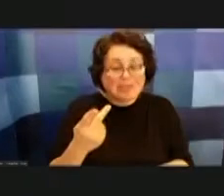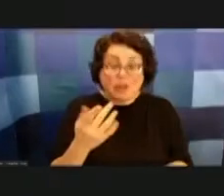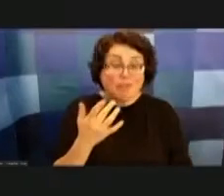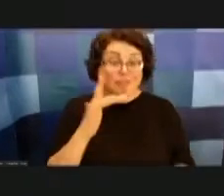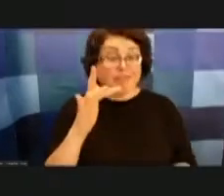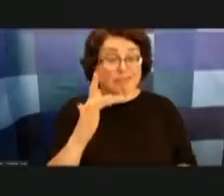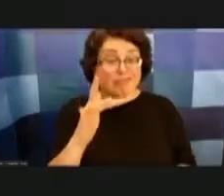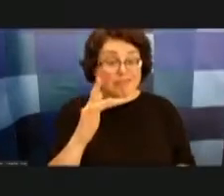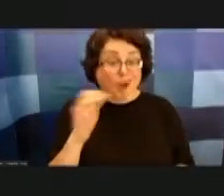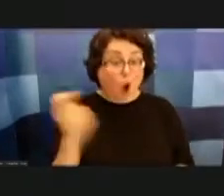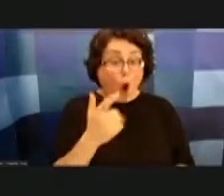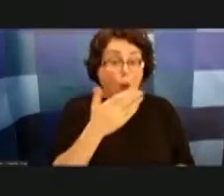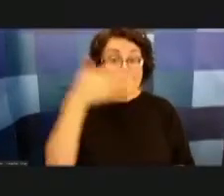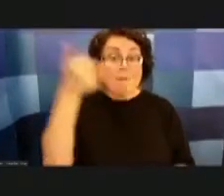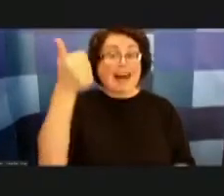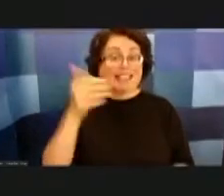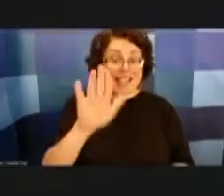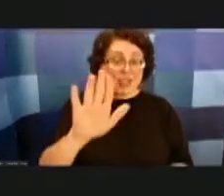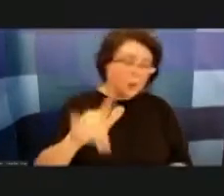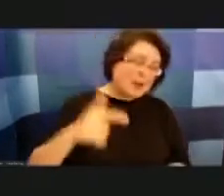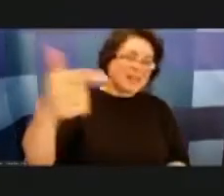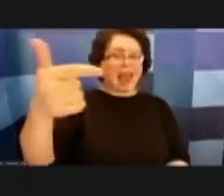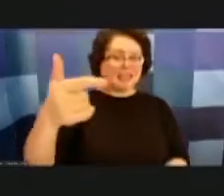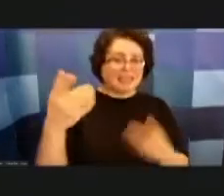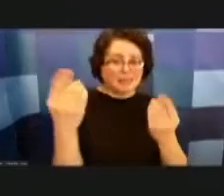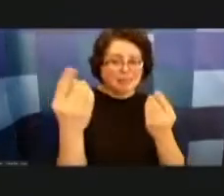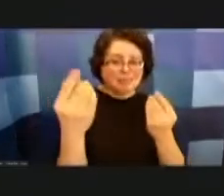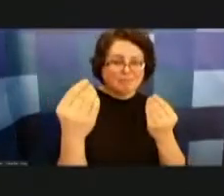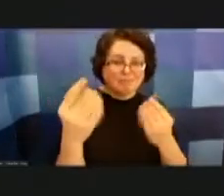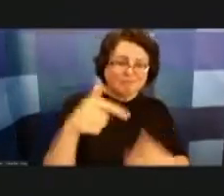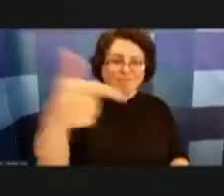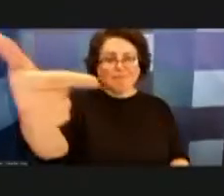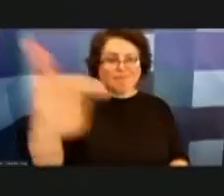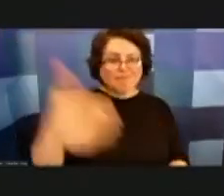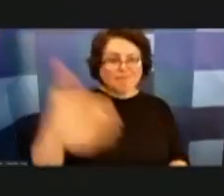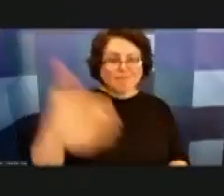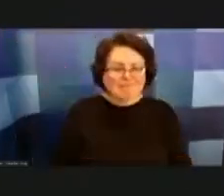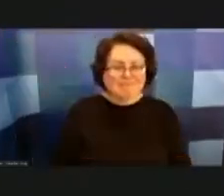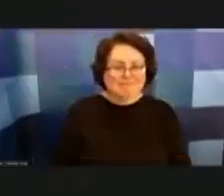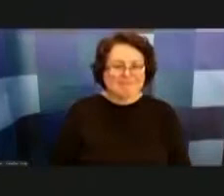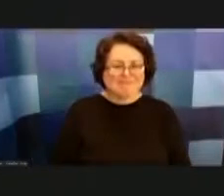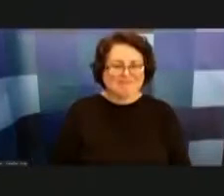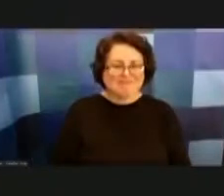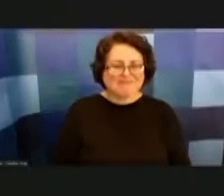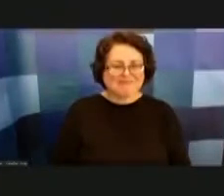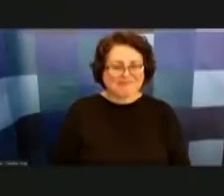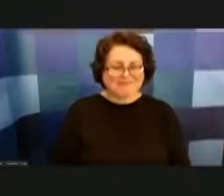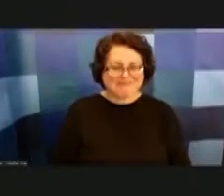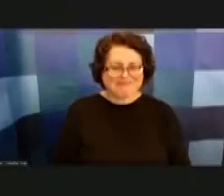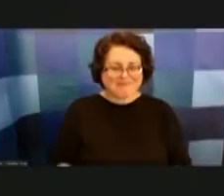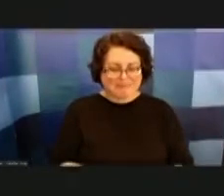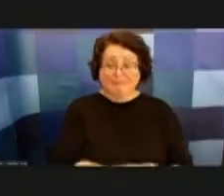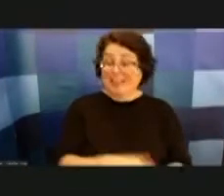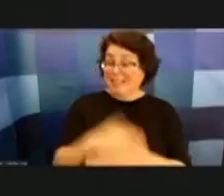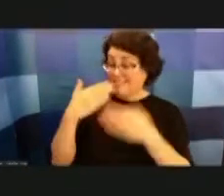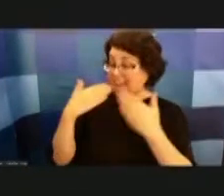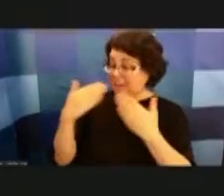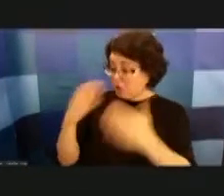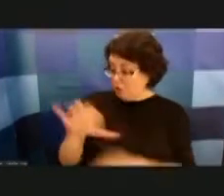next next endeavor thank you thank you any other members